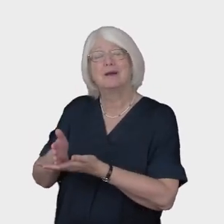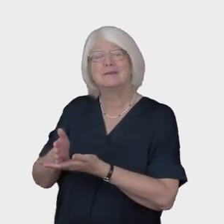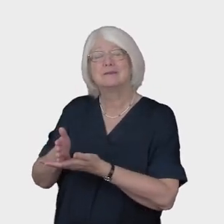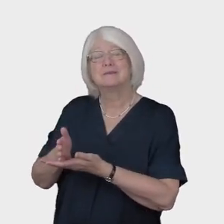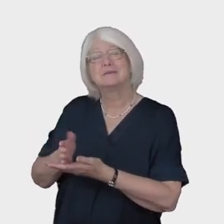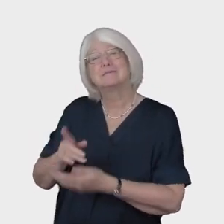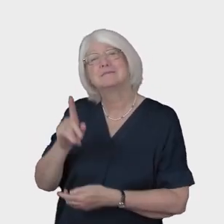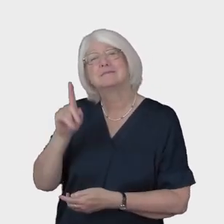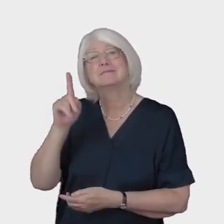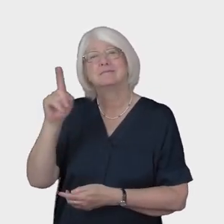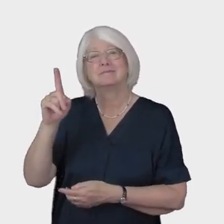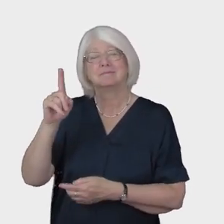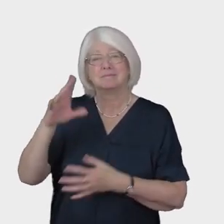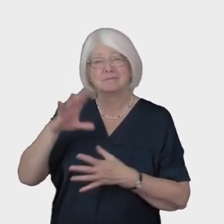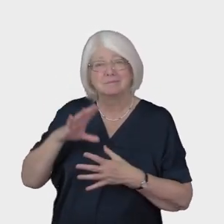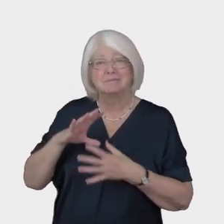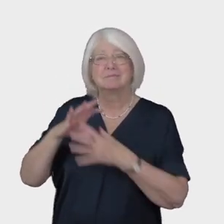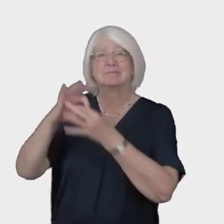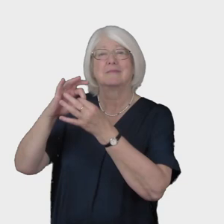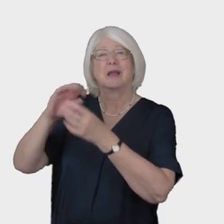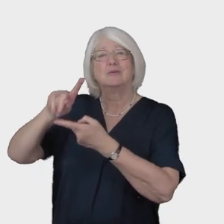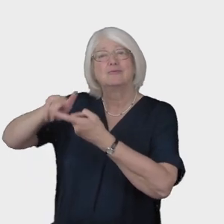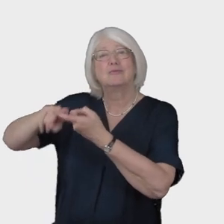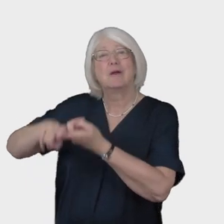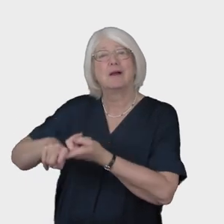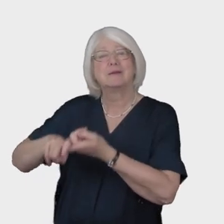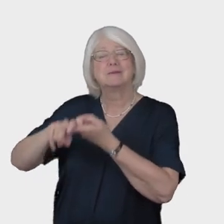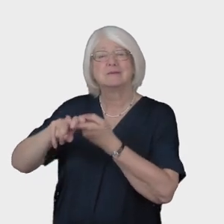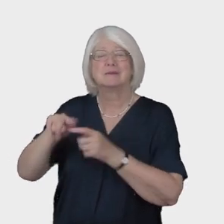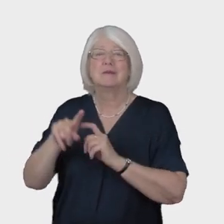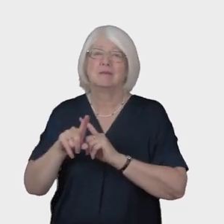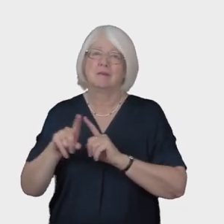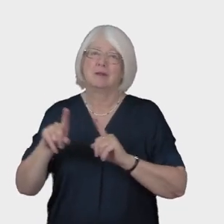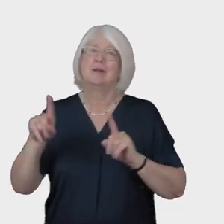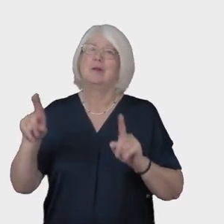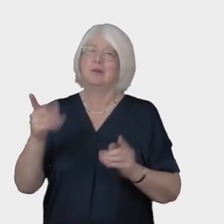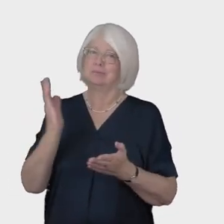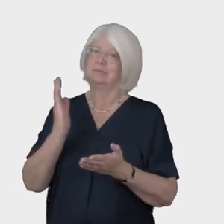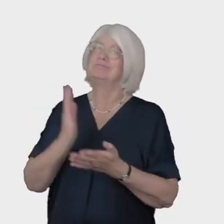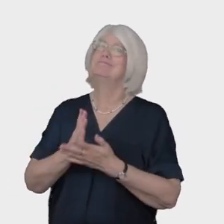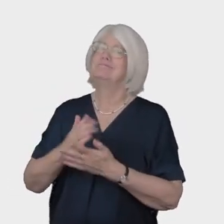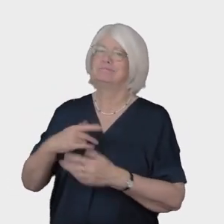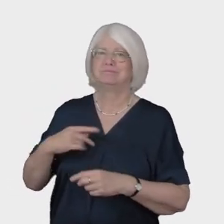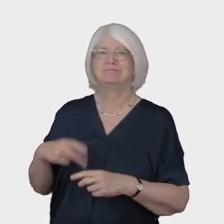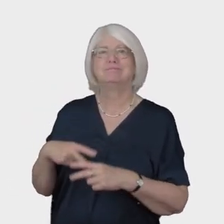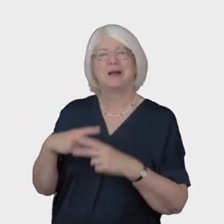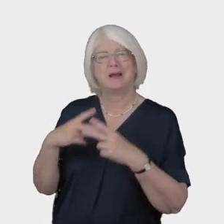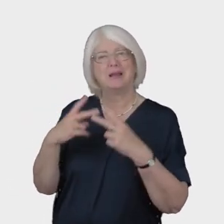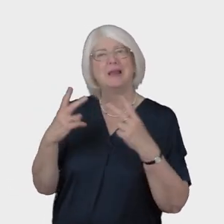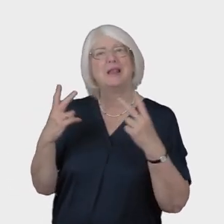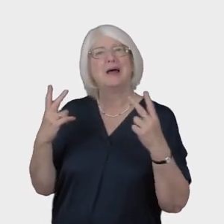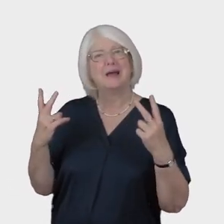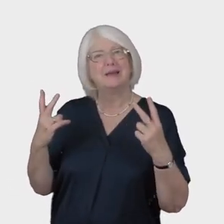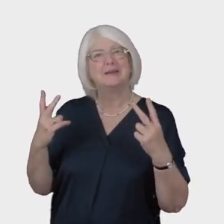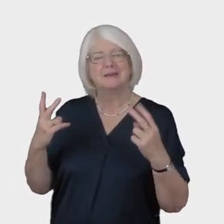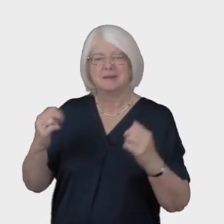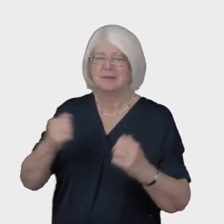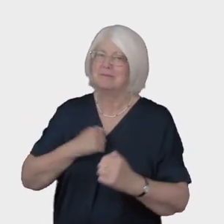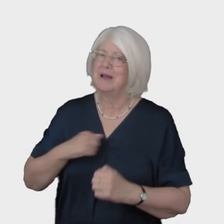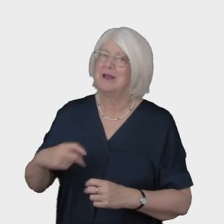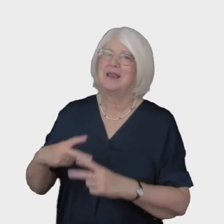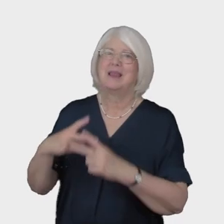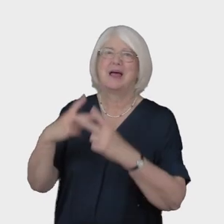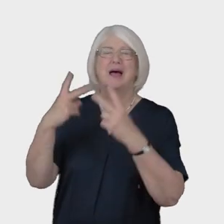I trust in God I trust the Lord is my